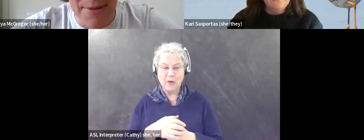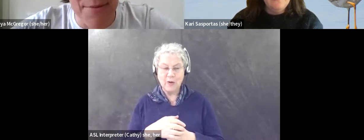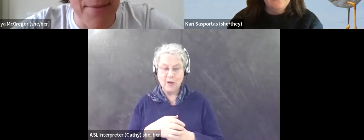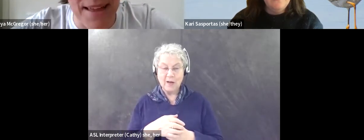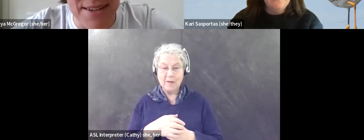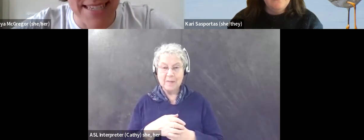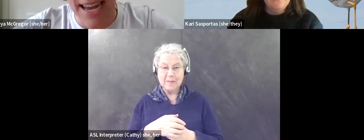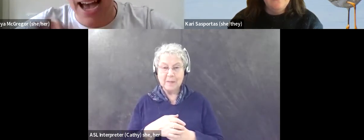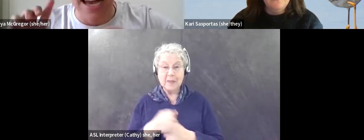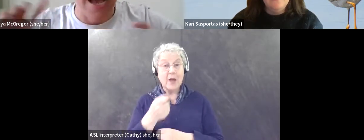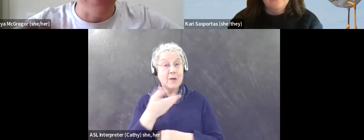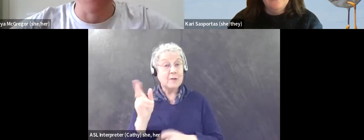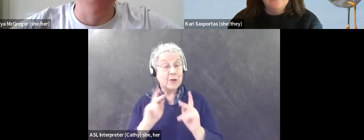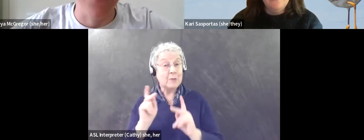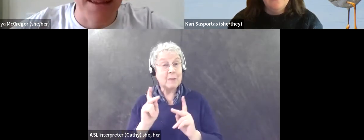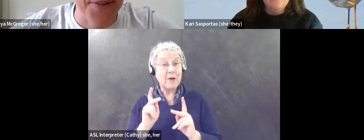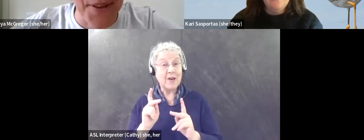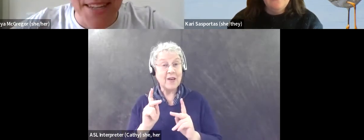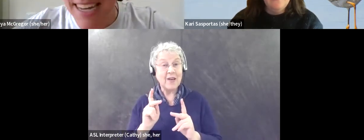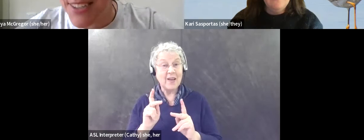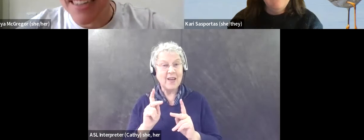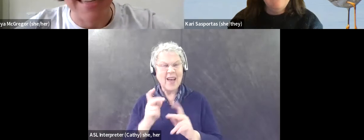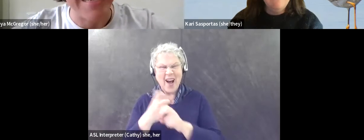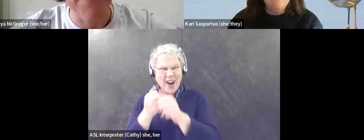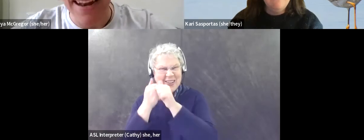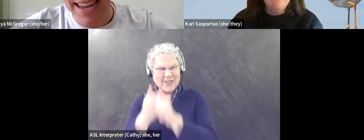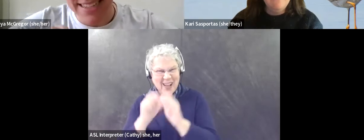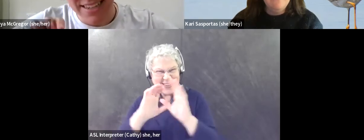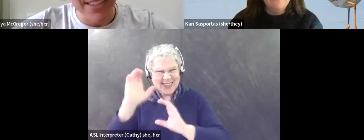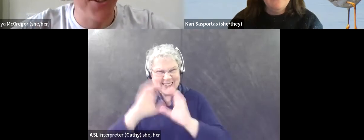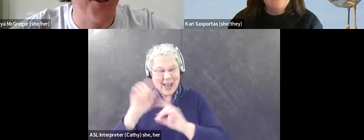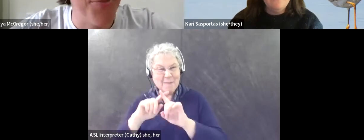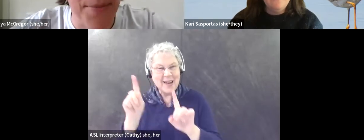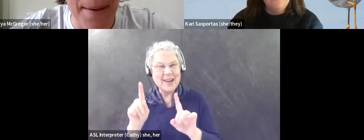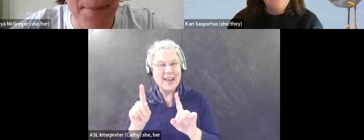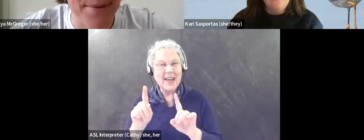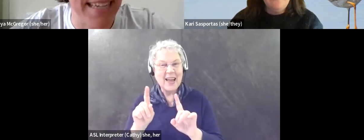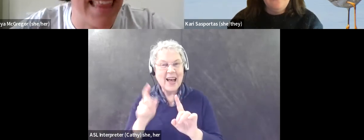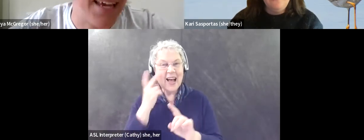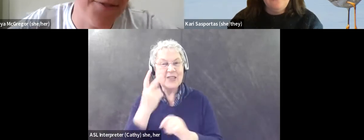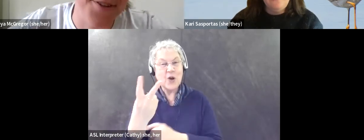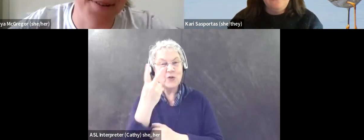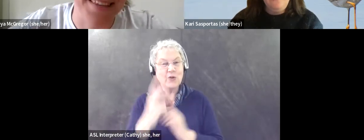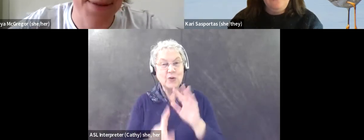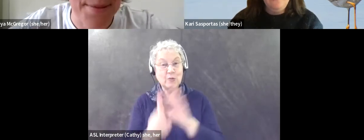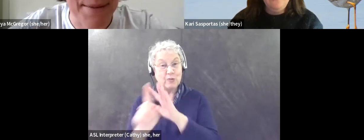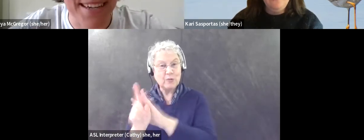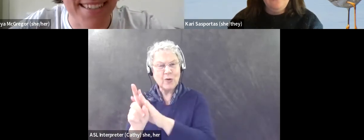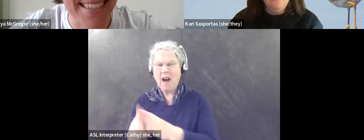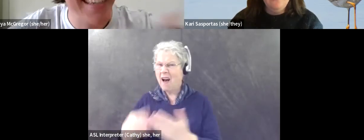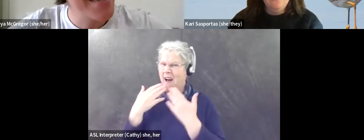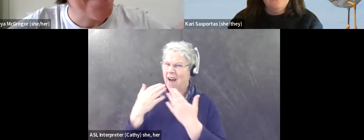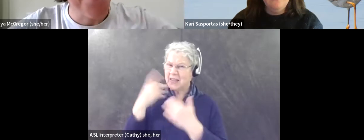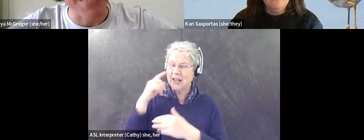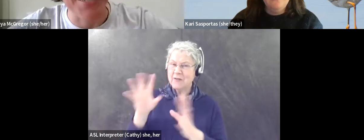A couple of people, I just, I, it's really hard for me to follow the chat during these, but I just saw two pop up people saying, thank you for doing this webinar,